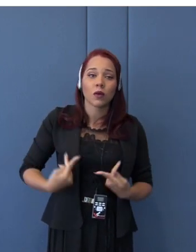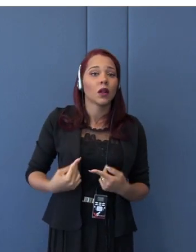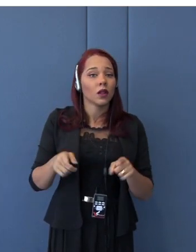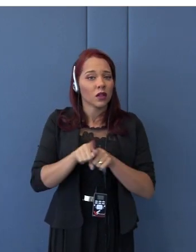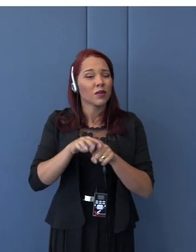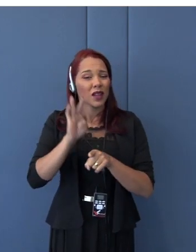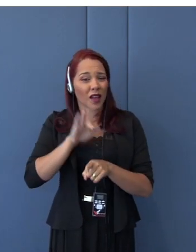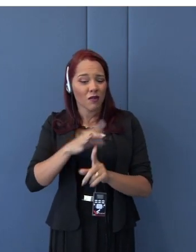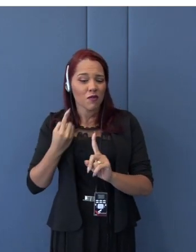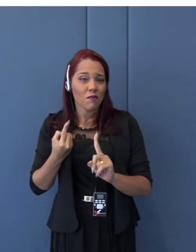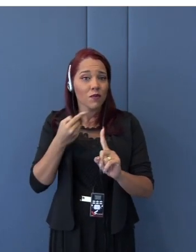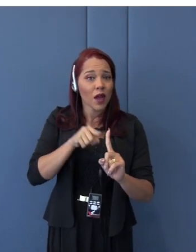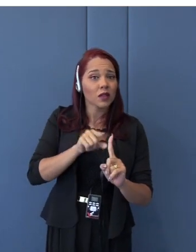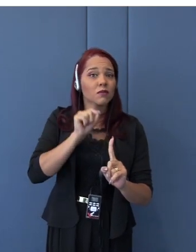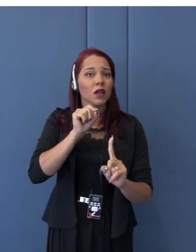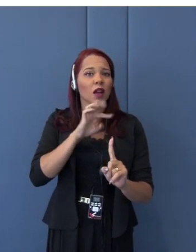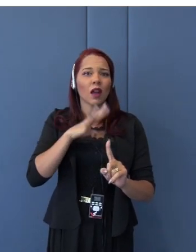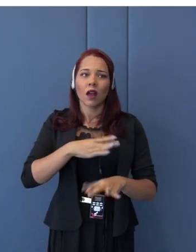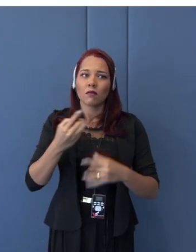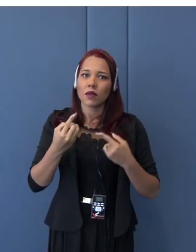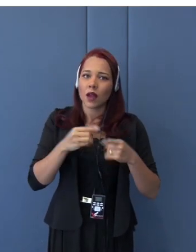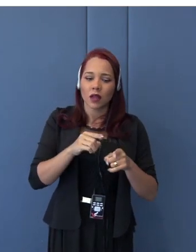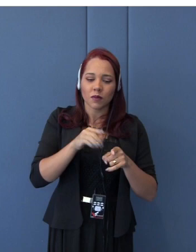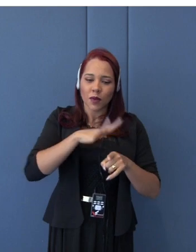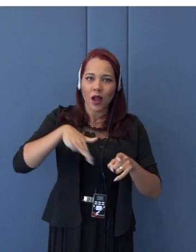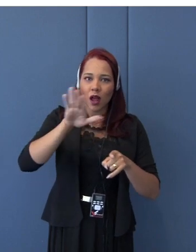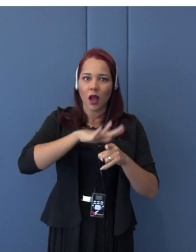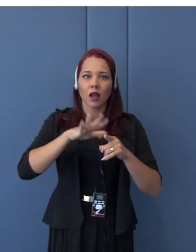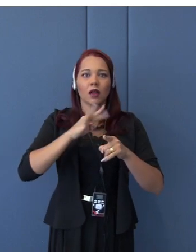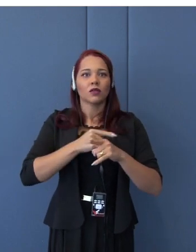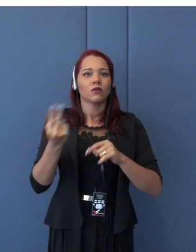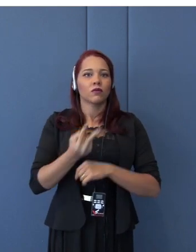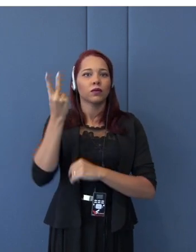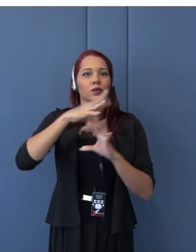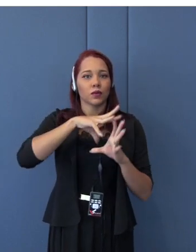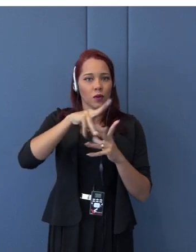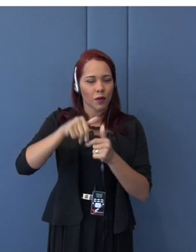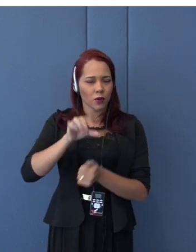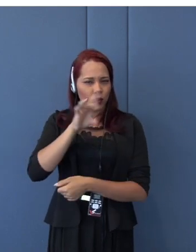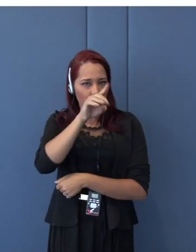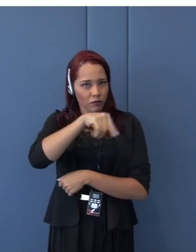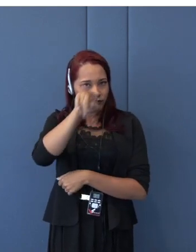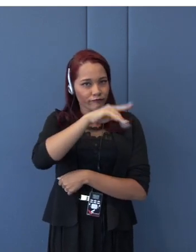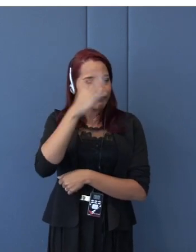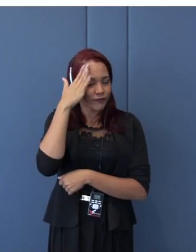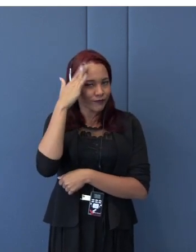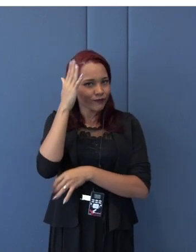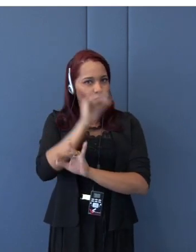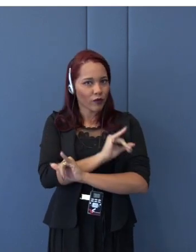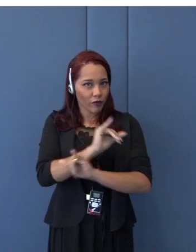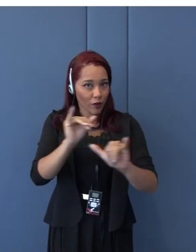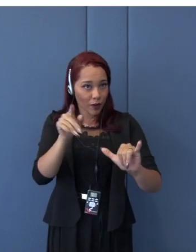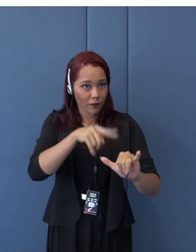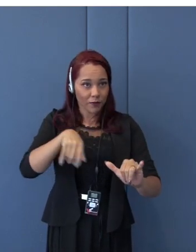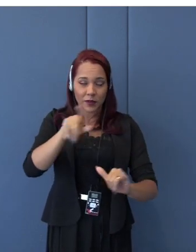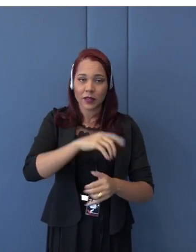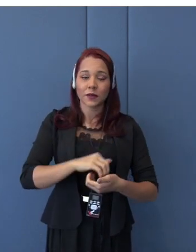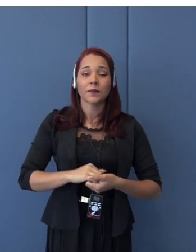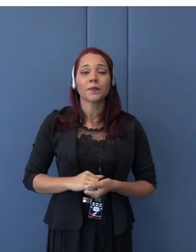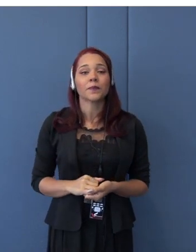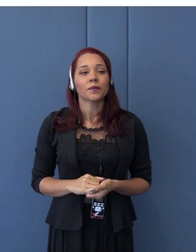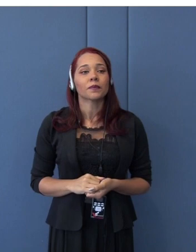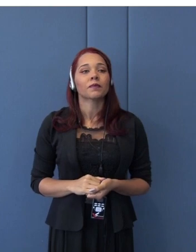global value chain. And, as you see, just for your information, actually, I